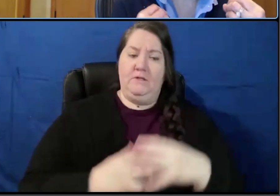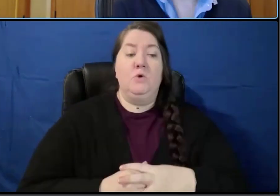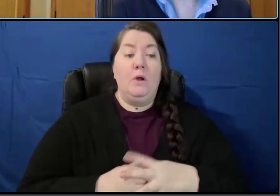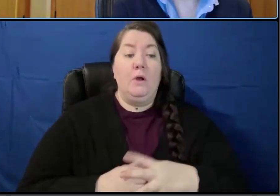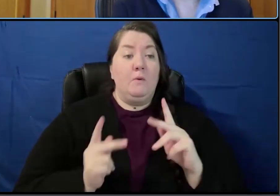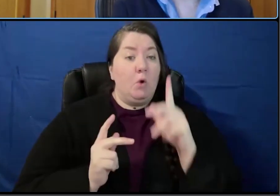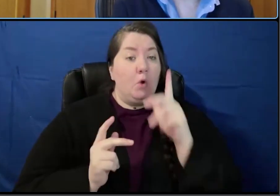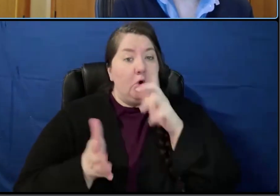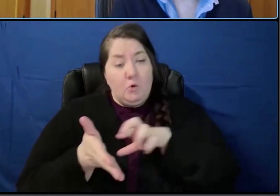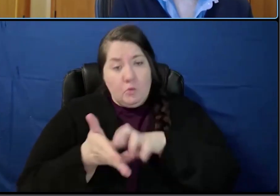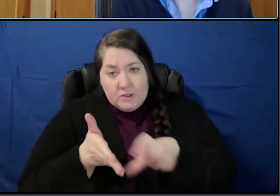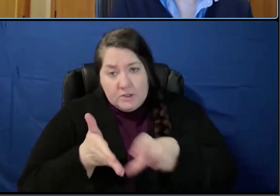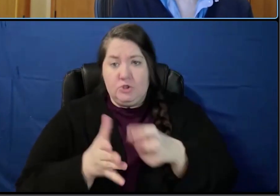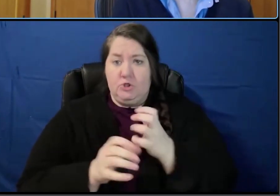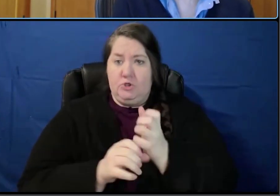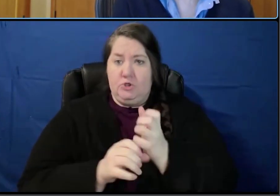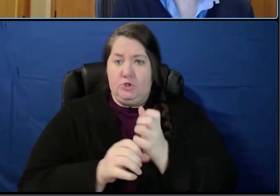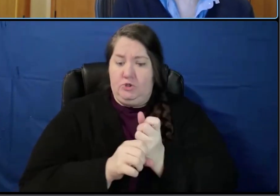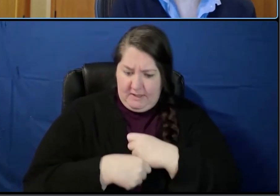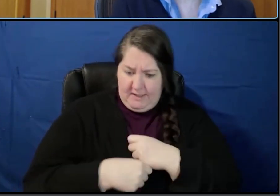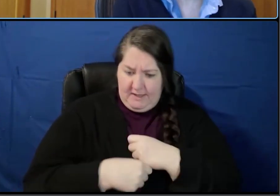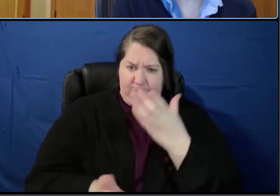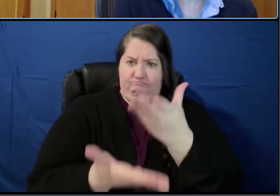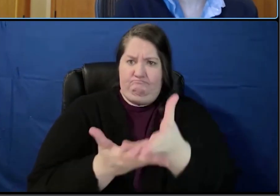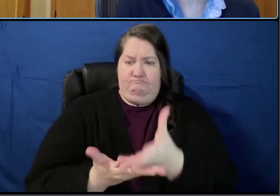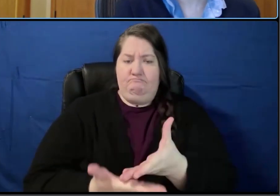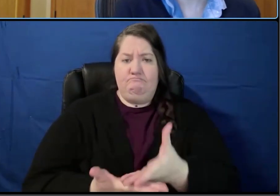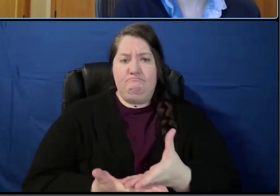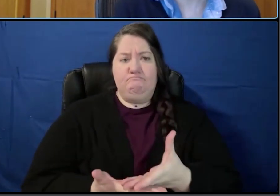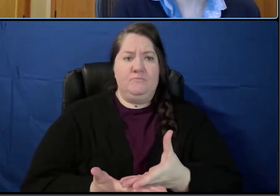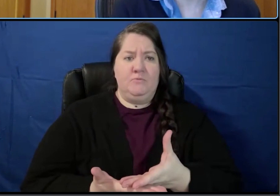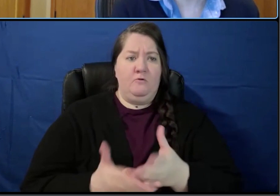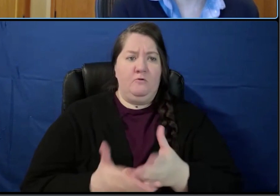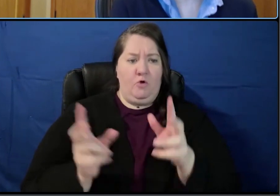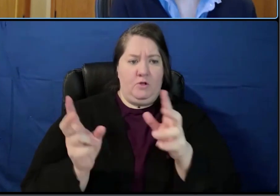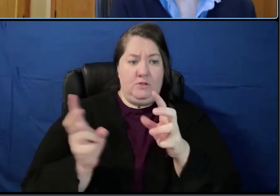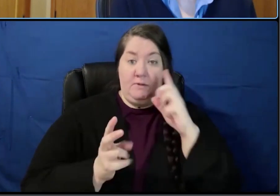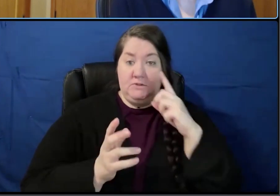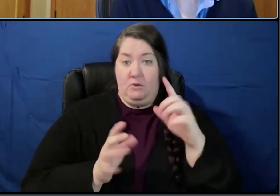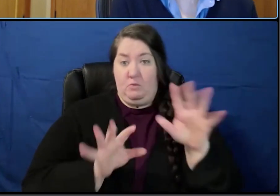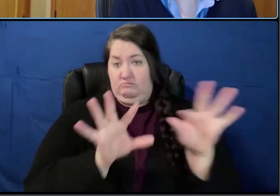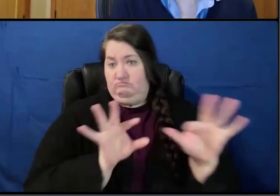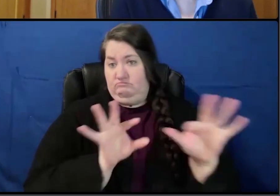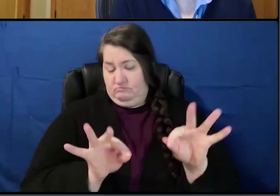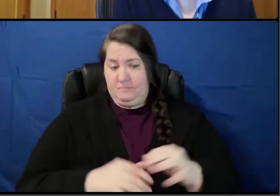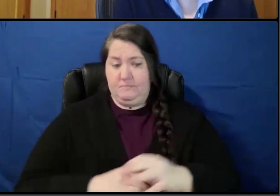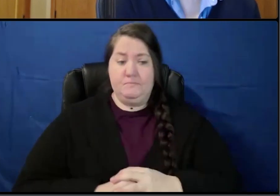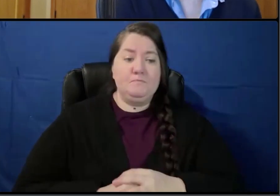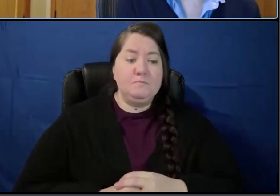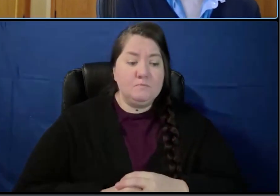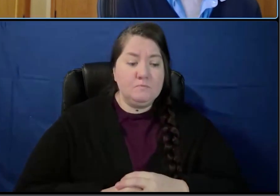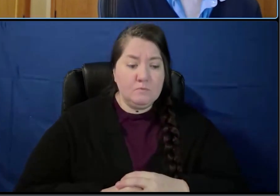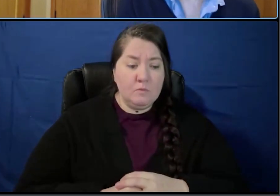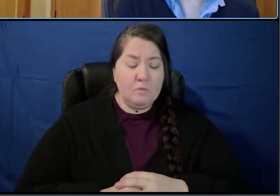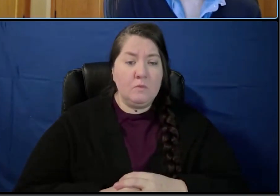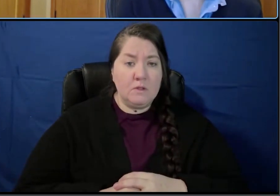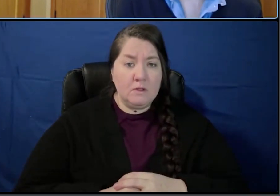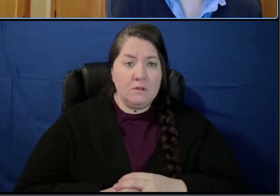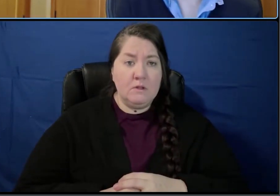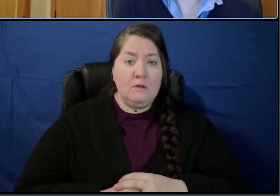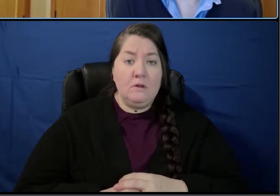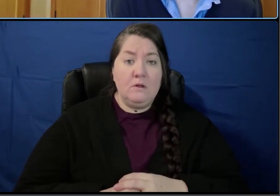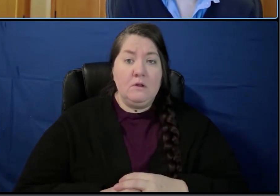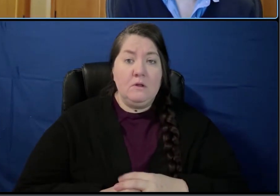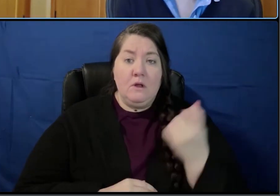really creating the evidence for the topics that we choose. And so, because